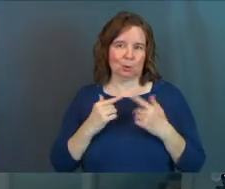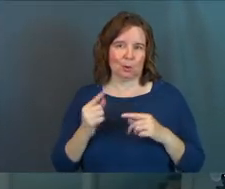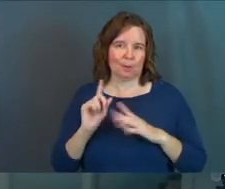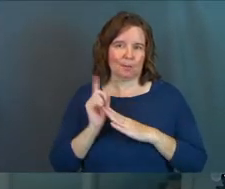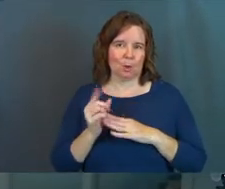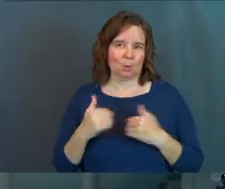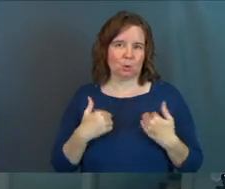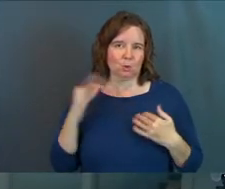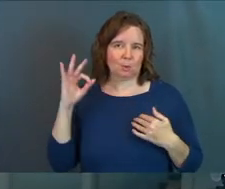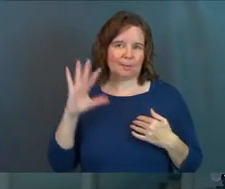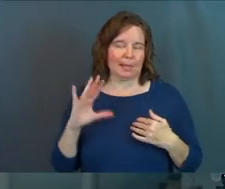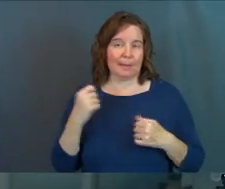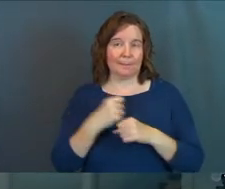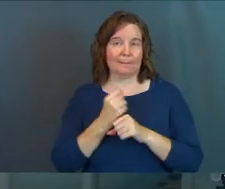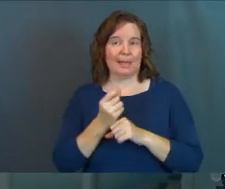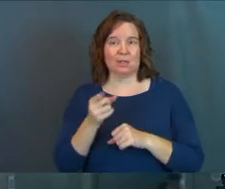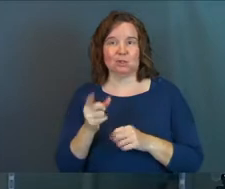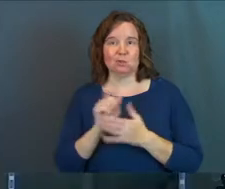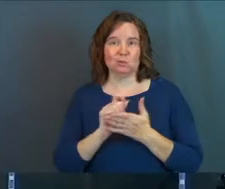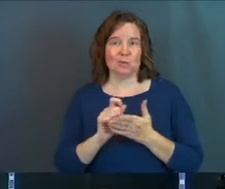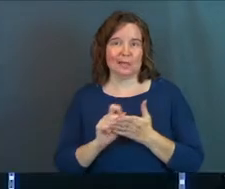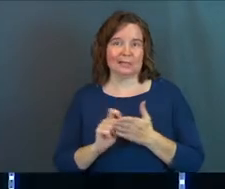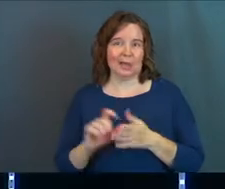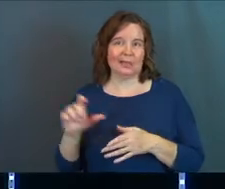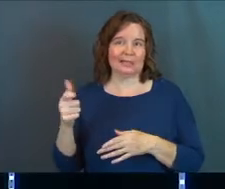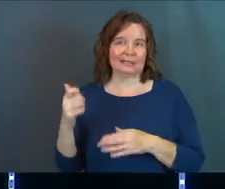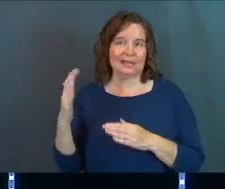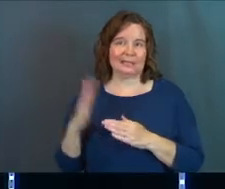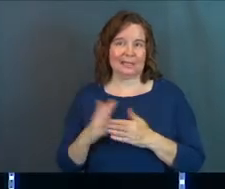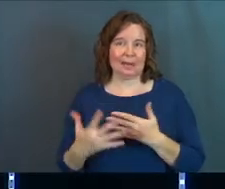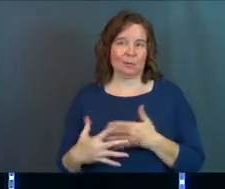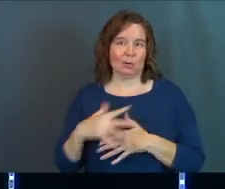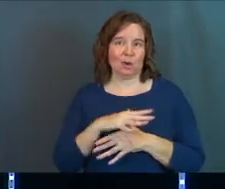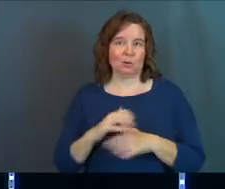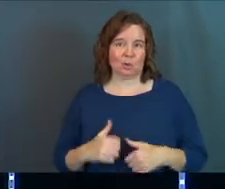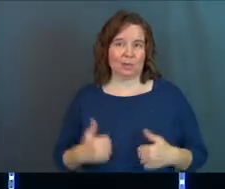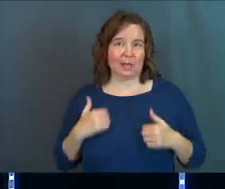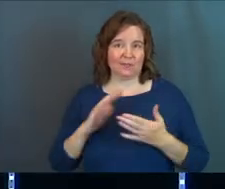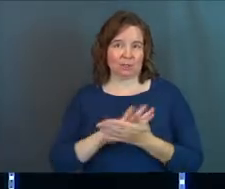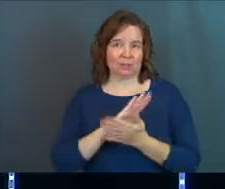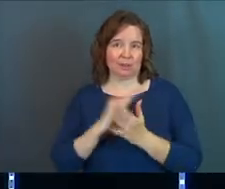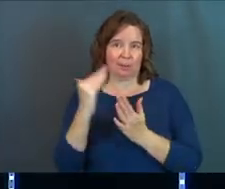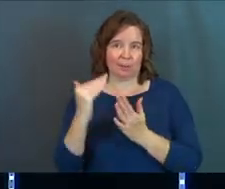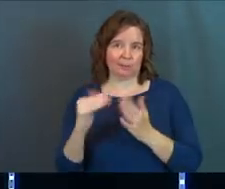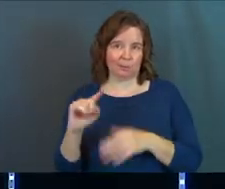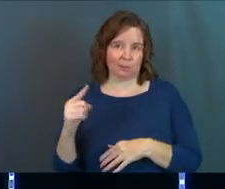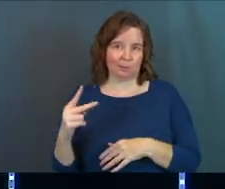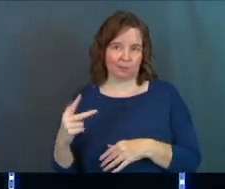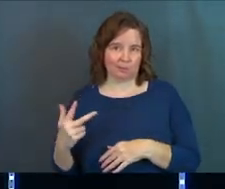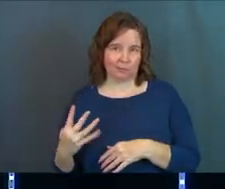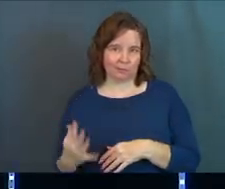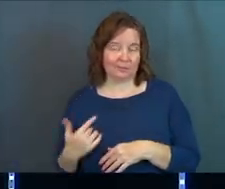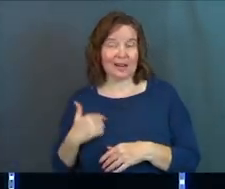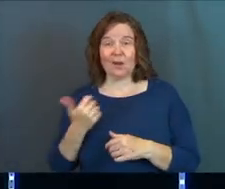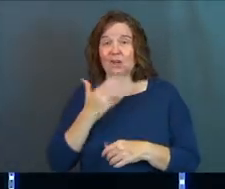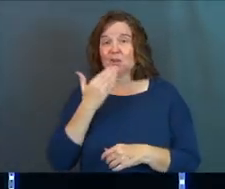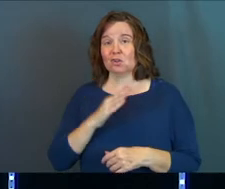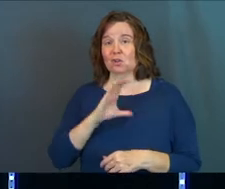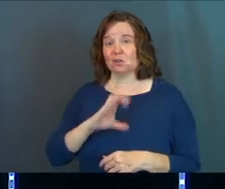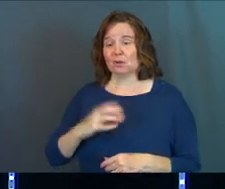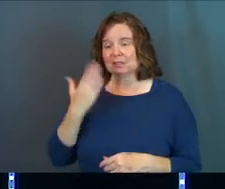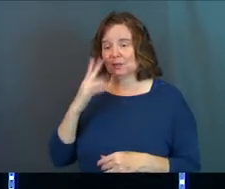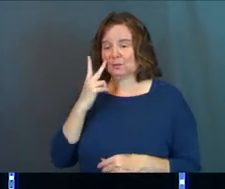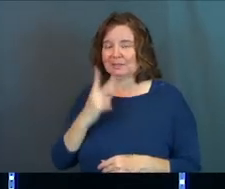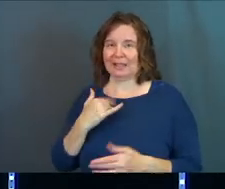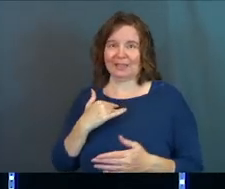where the youth pastor made you write down the 10 top priorities in your life on a sheet of paper. Now, any good Christian kid